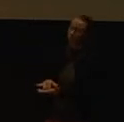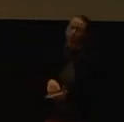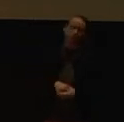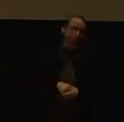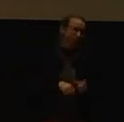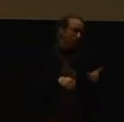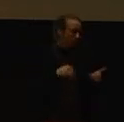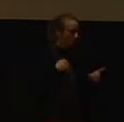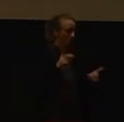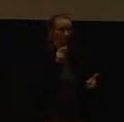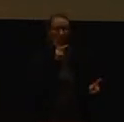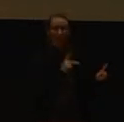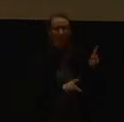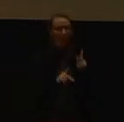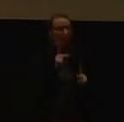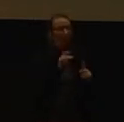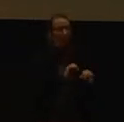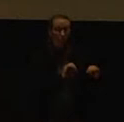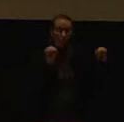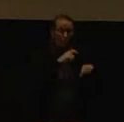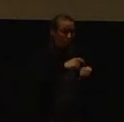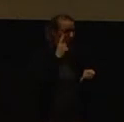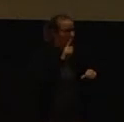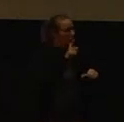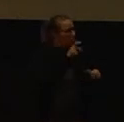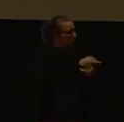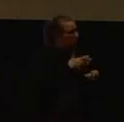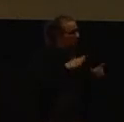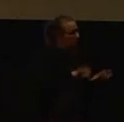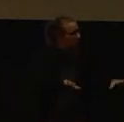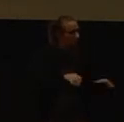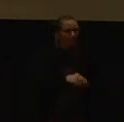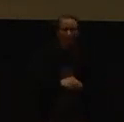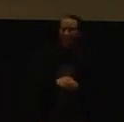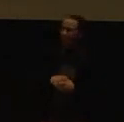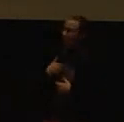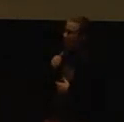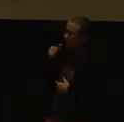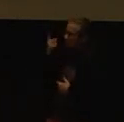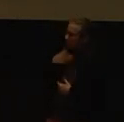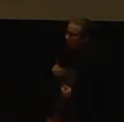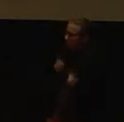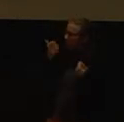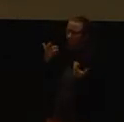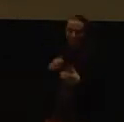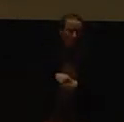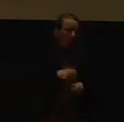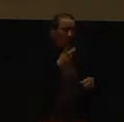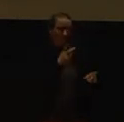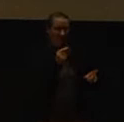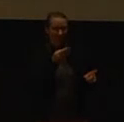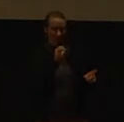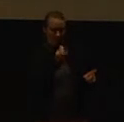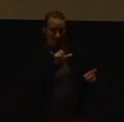people absolutely no time to figure out child care. How dare they be so careless about my life. You see they, yes